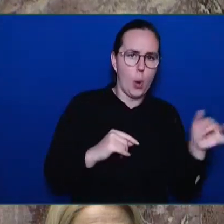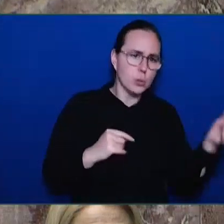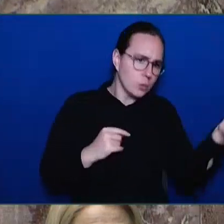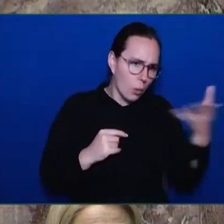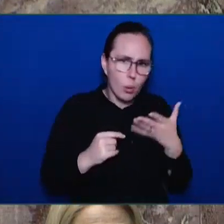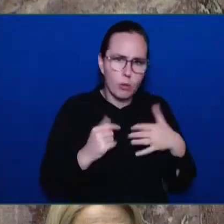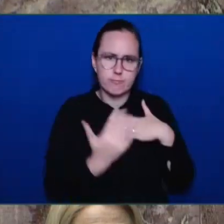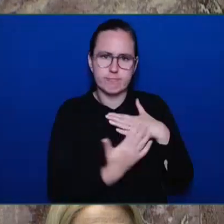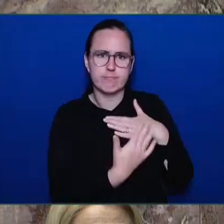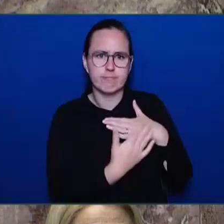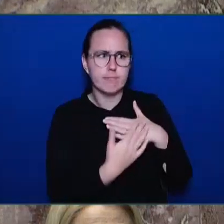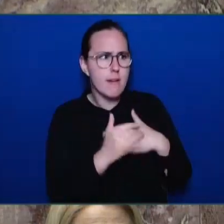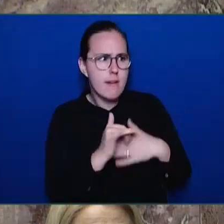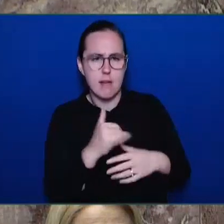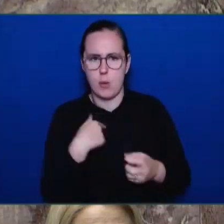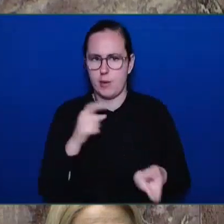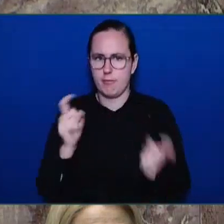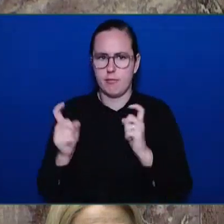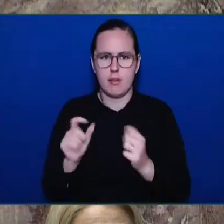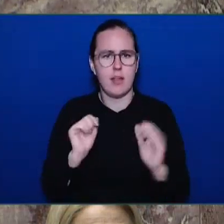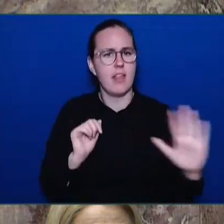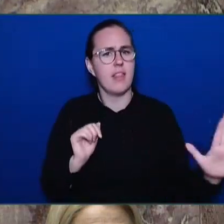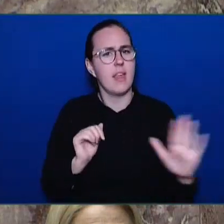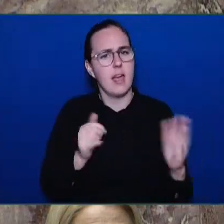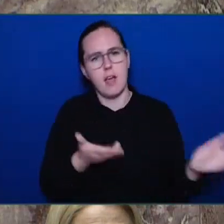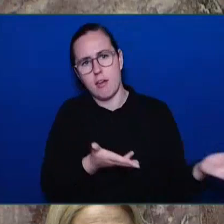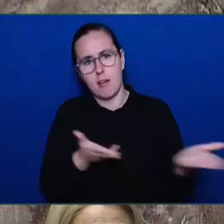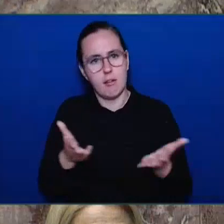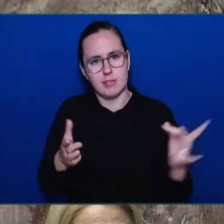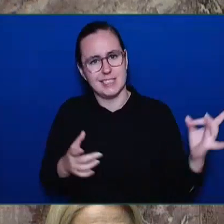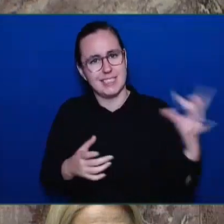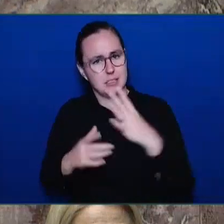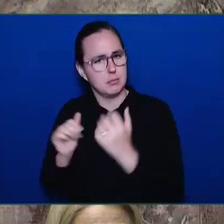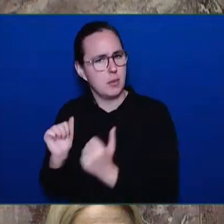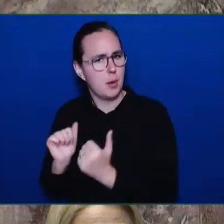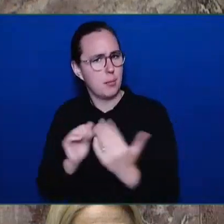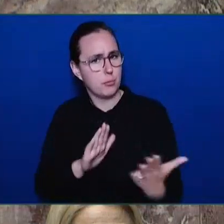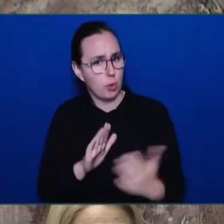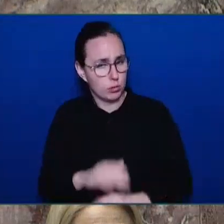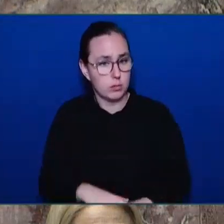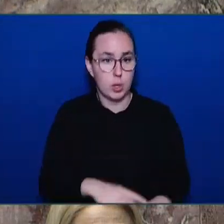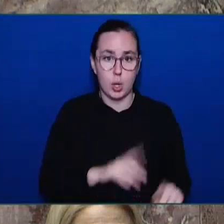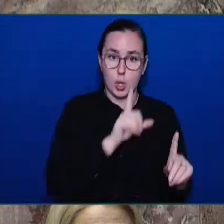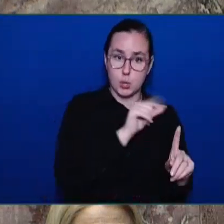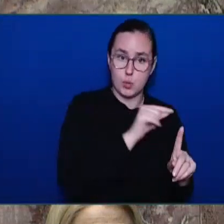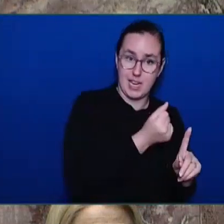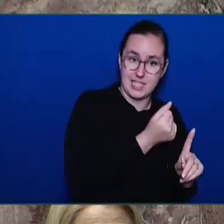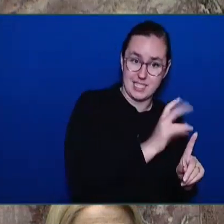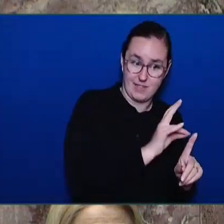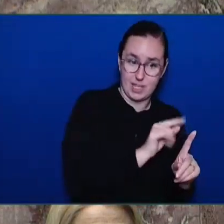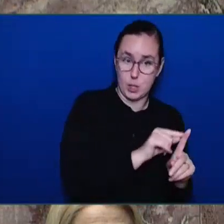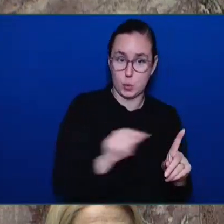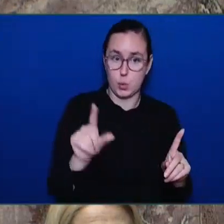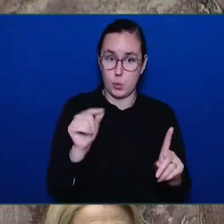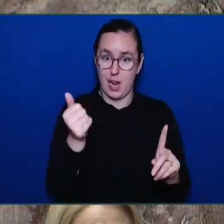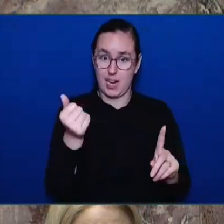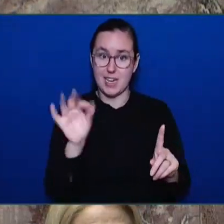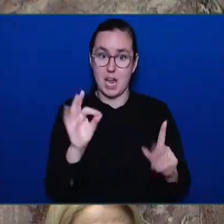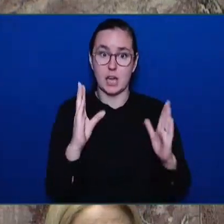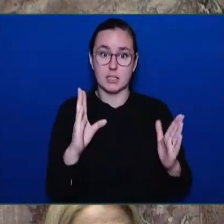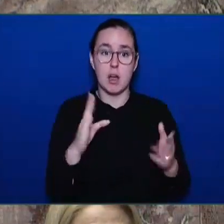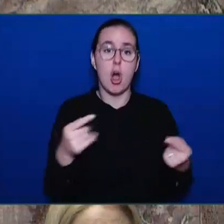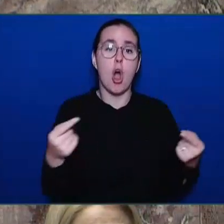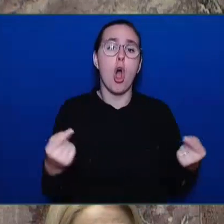from 2017 to 2019, ramping up harm reduction interventions, ramping up treatment supports,